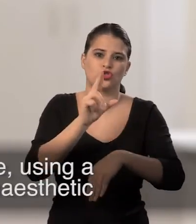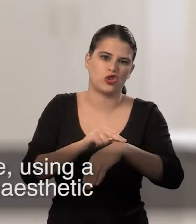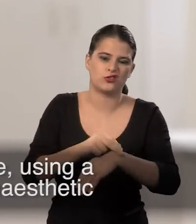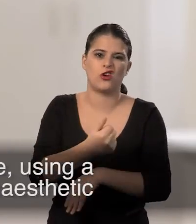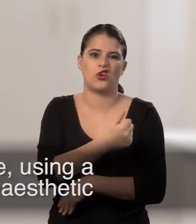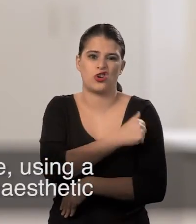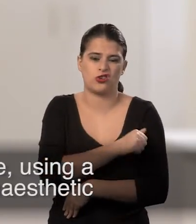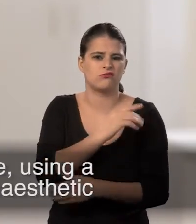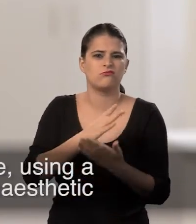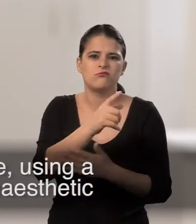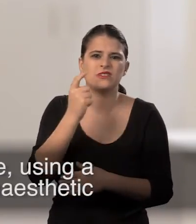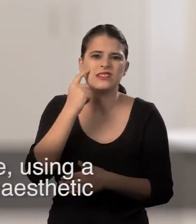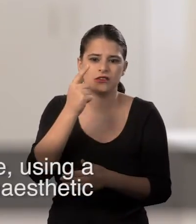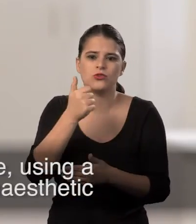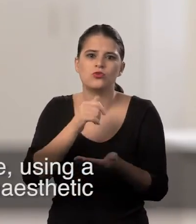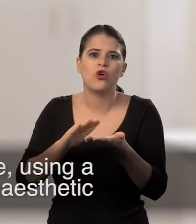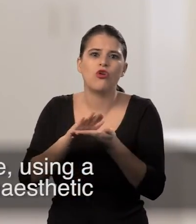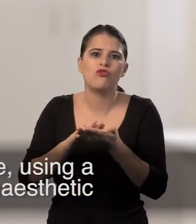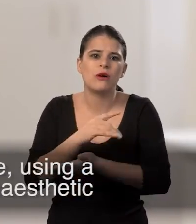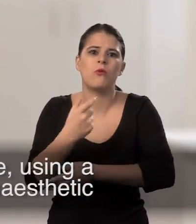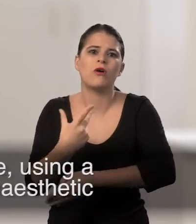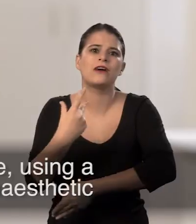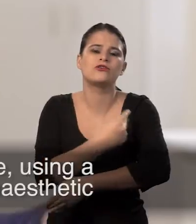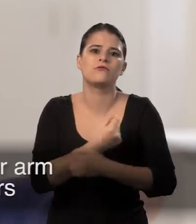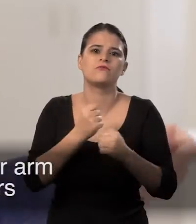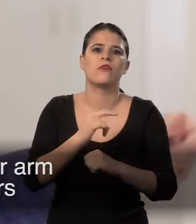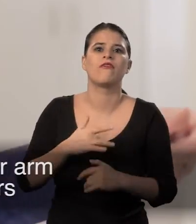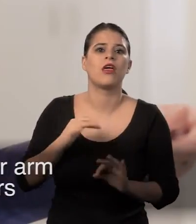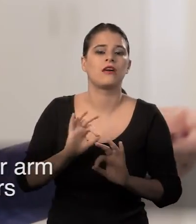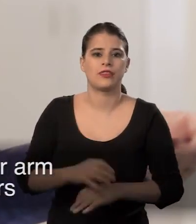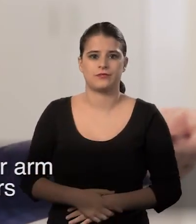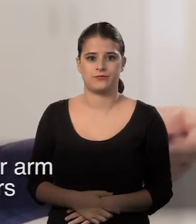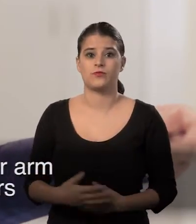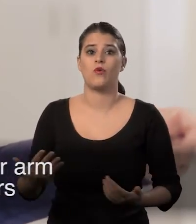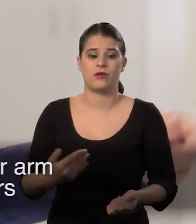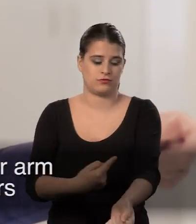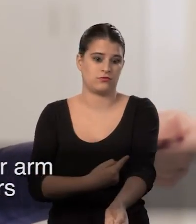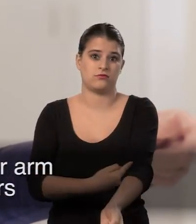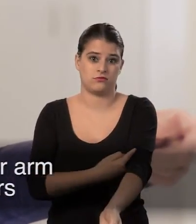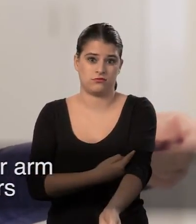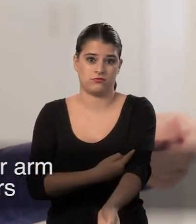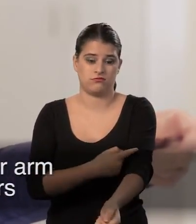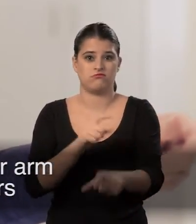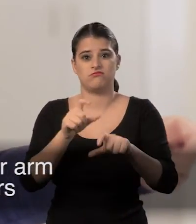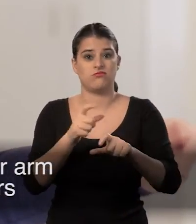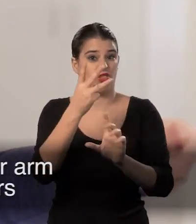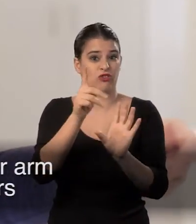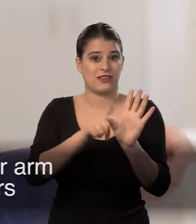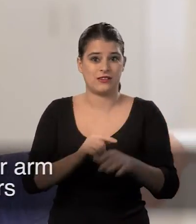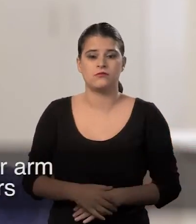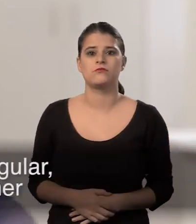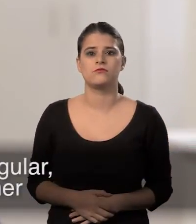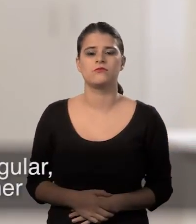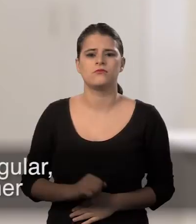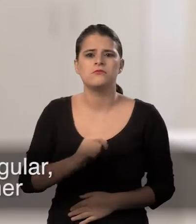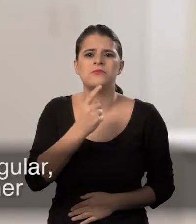doctor or a nurse using a simple procedure under local anaesthetic. It's placed in the inner upper arm and it lasts for three years.